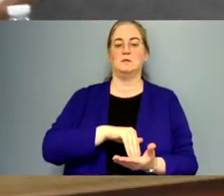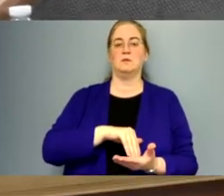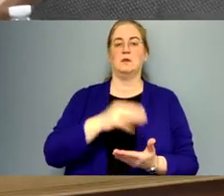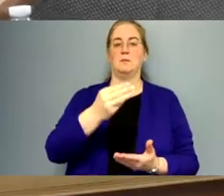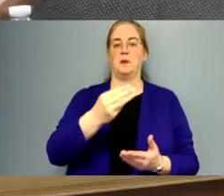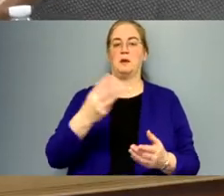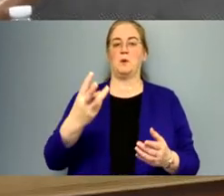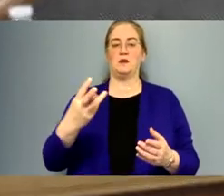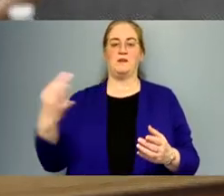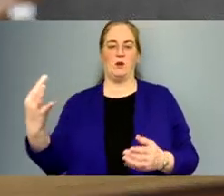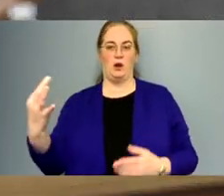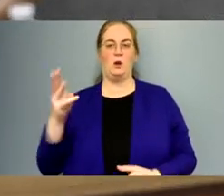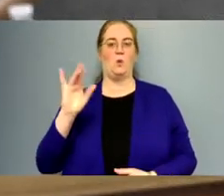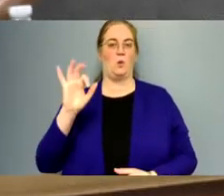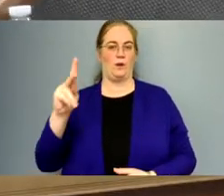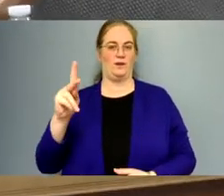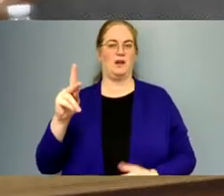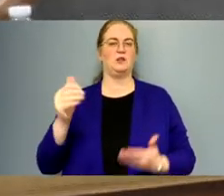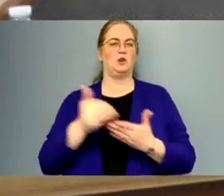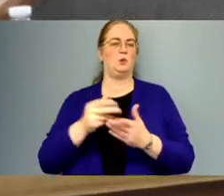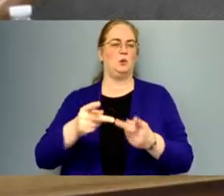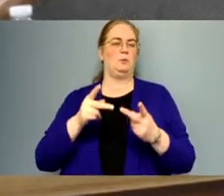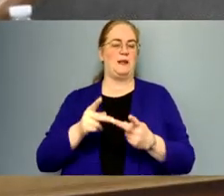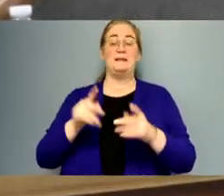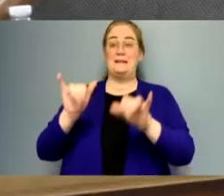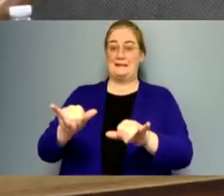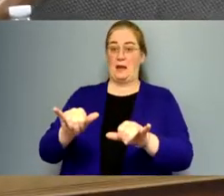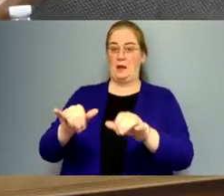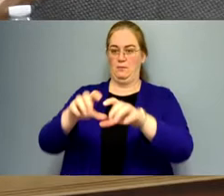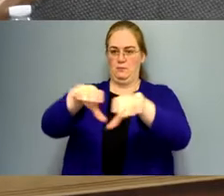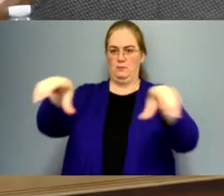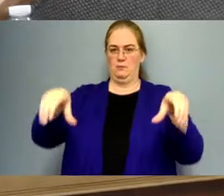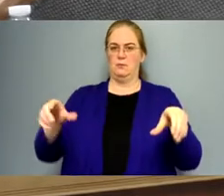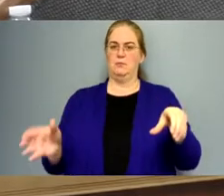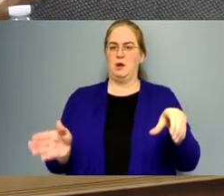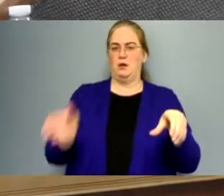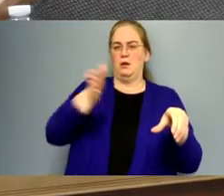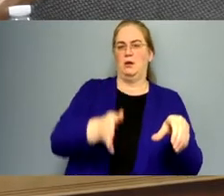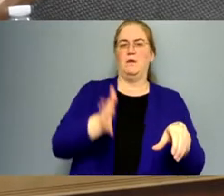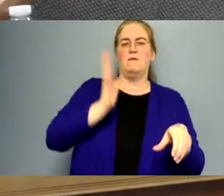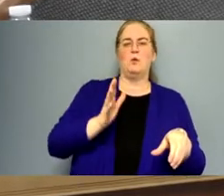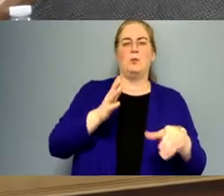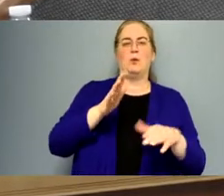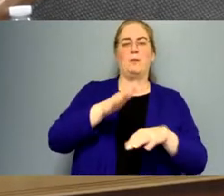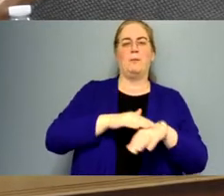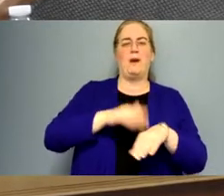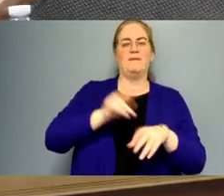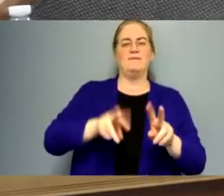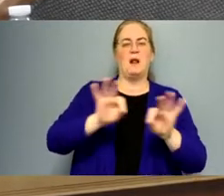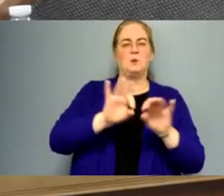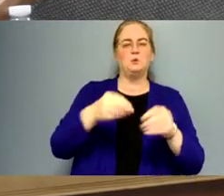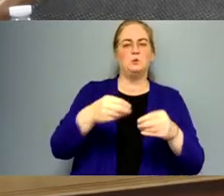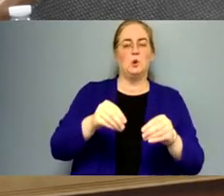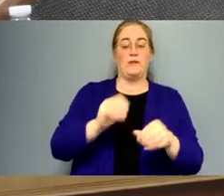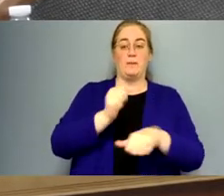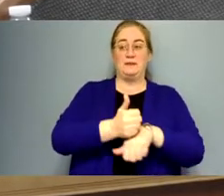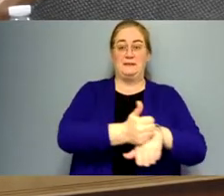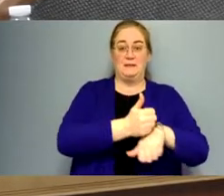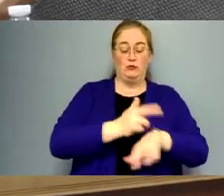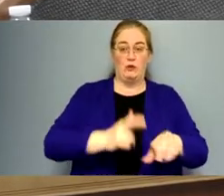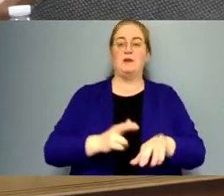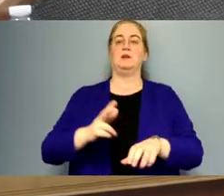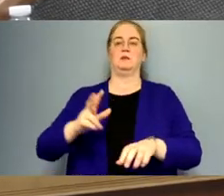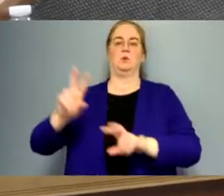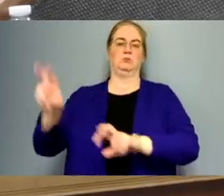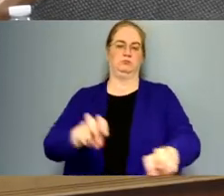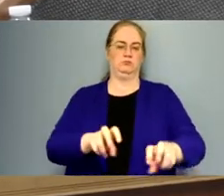Monday, Wednesday, Friday at Warwick. It's at a new site in that same shopping center. It's the former pet value store. Um, they've been setting that up all week and getting it ready to go.